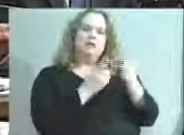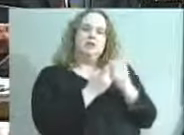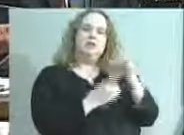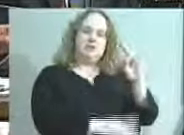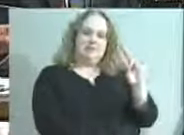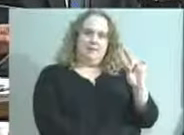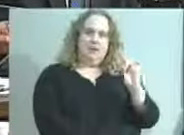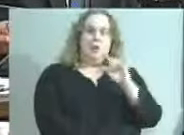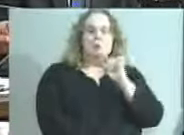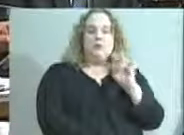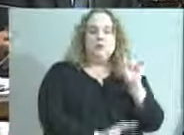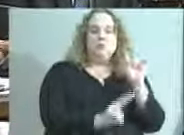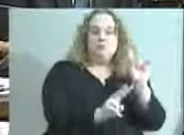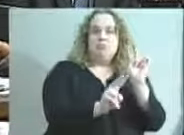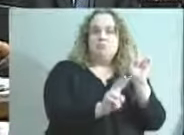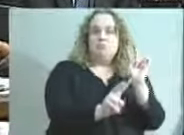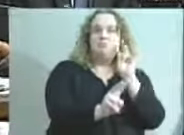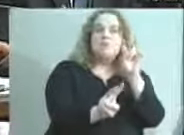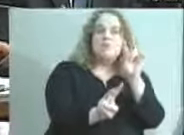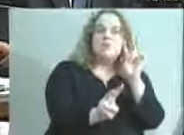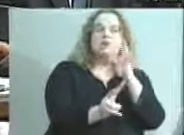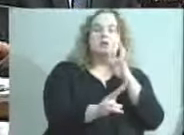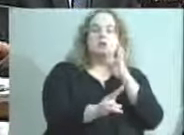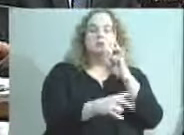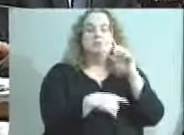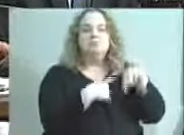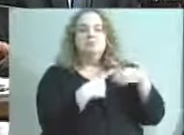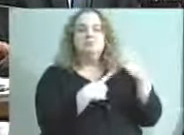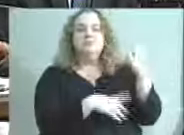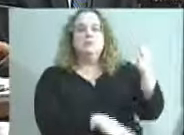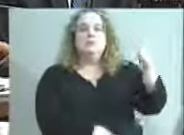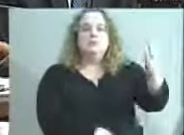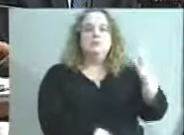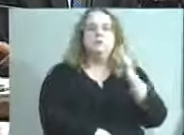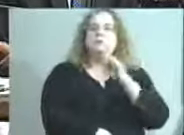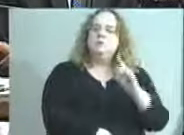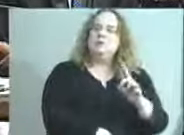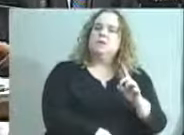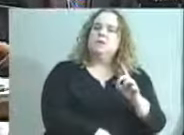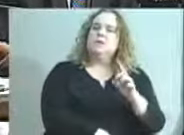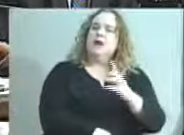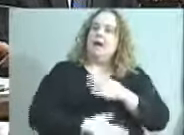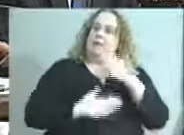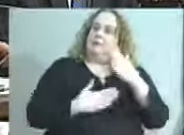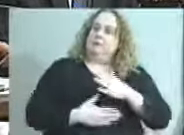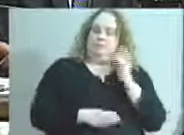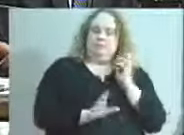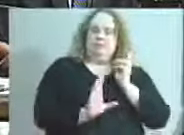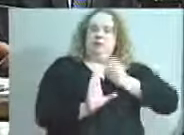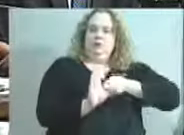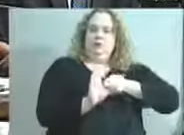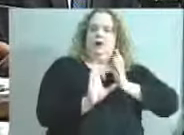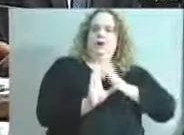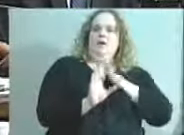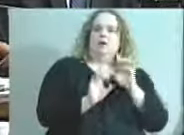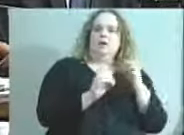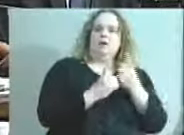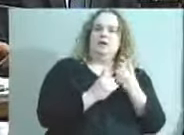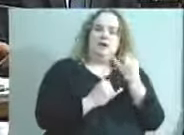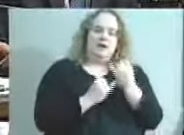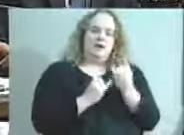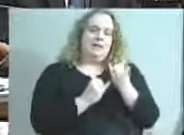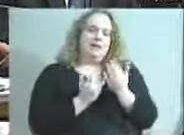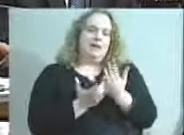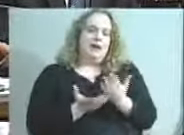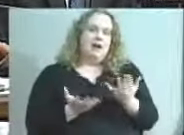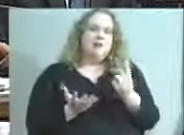And I look forward to speaking with him and talking to him in the future. So we're really glad that he's on board now. And lastly, I want to